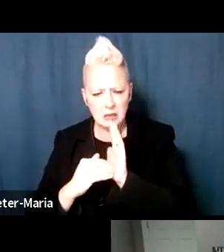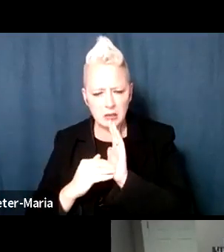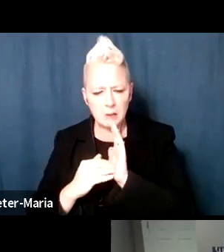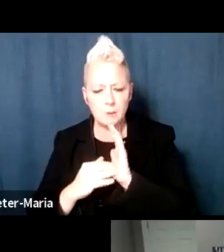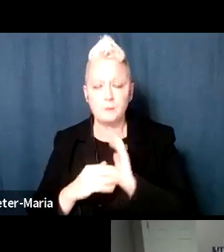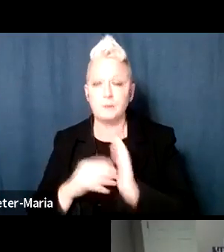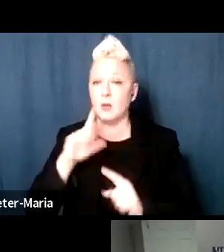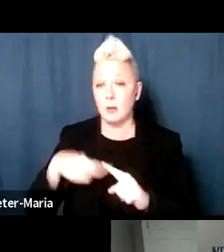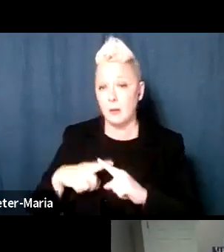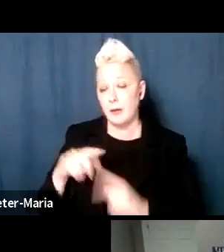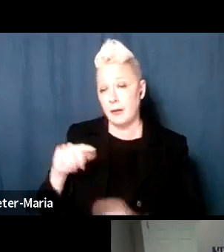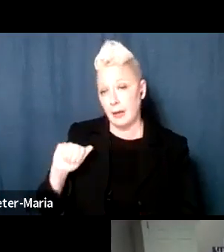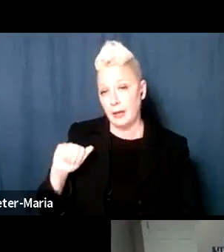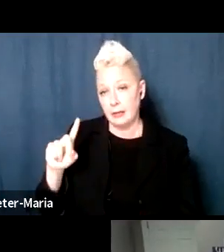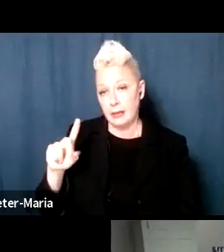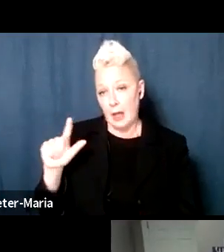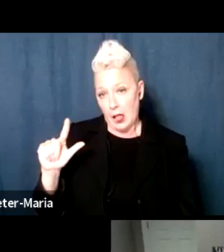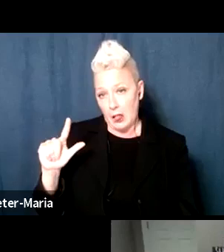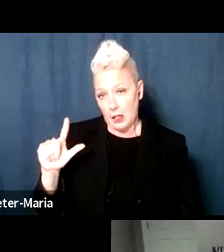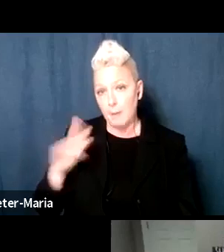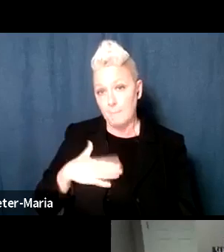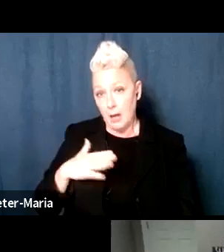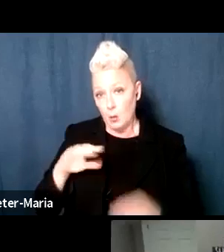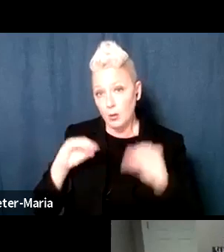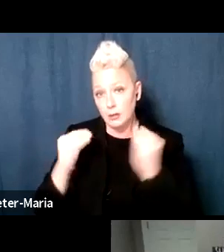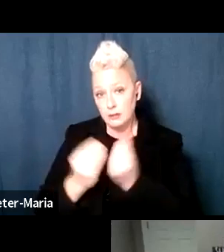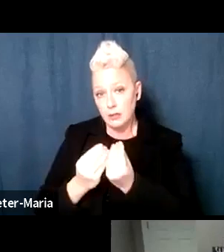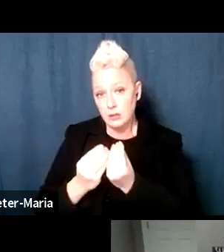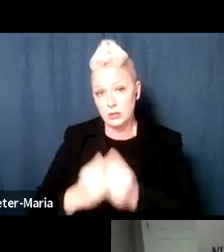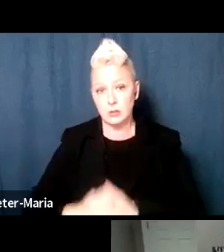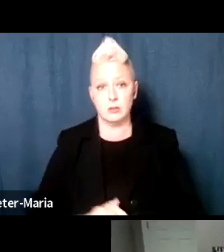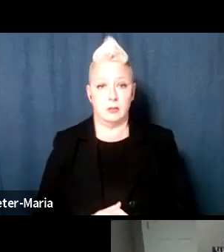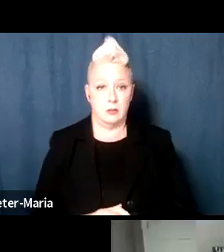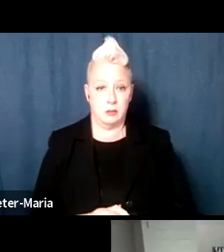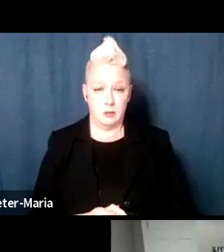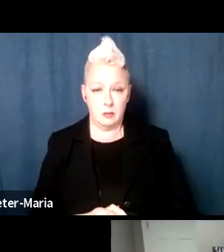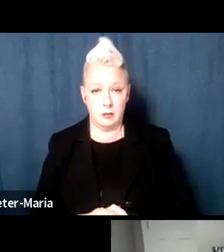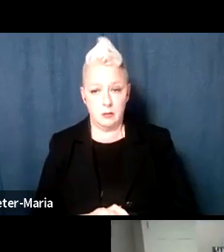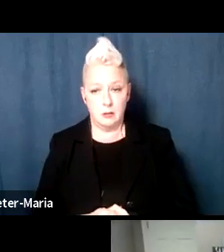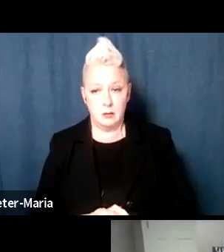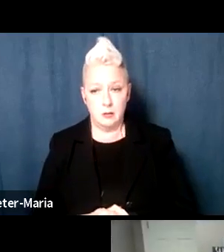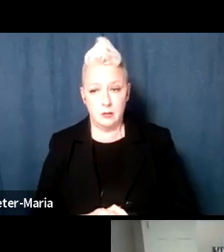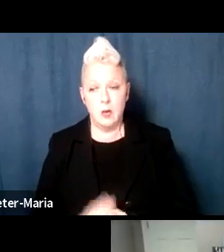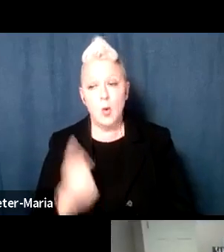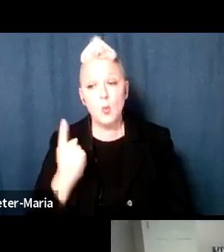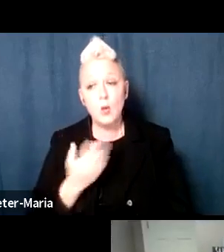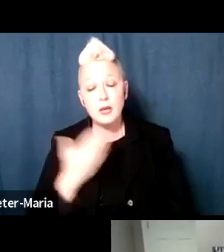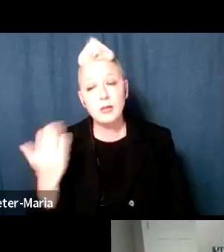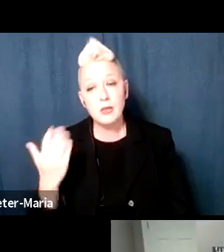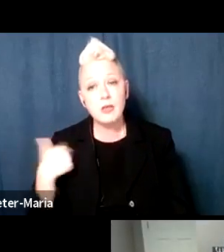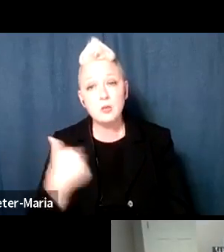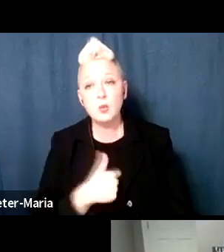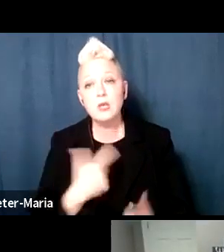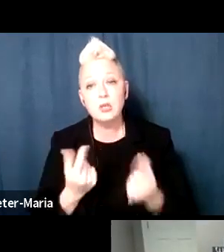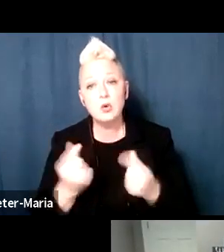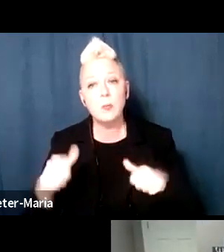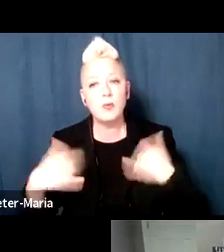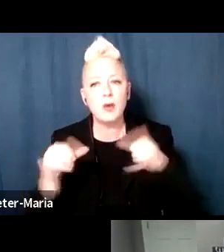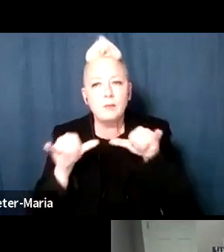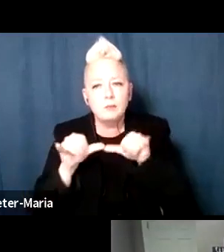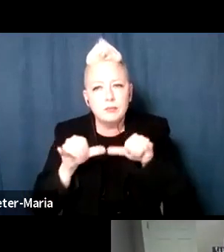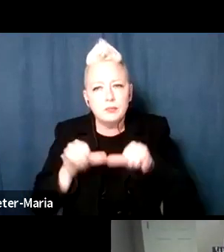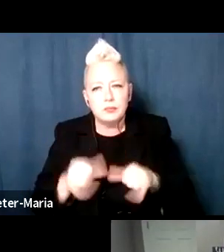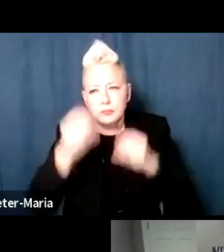my organization, is among the things that we do, we provide the quantitative information.